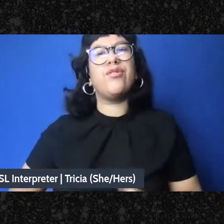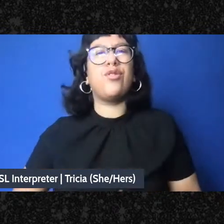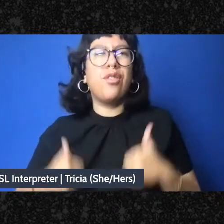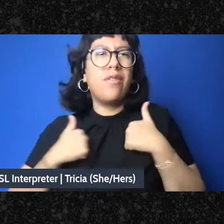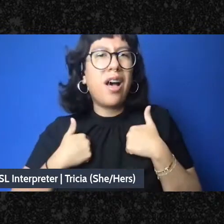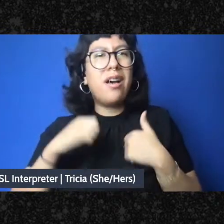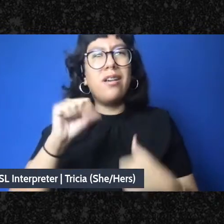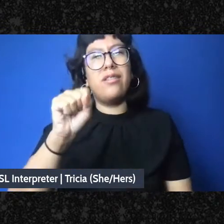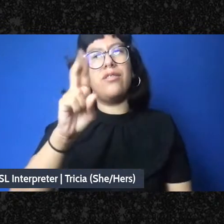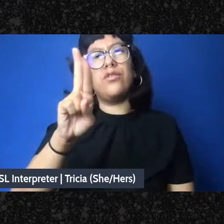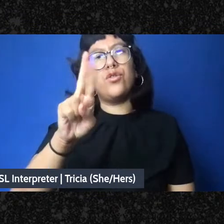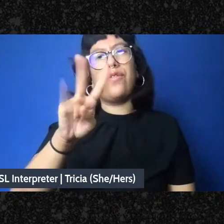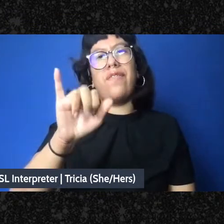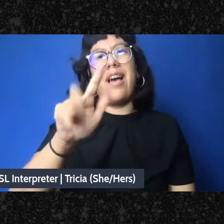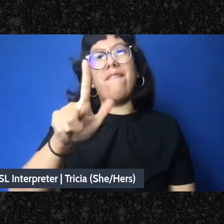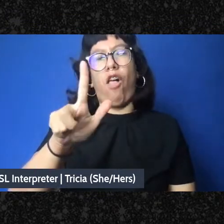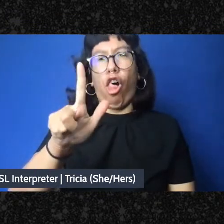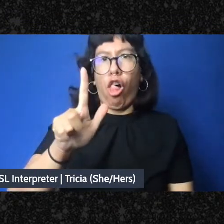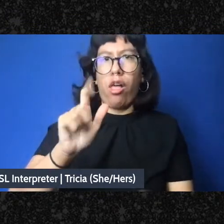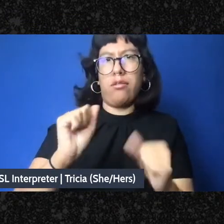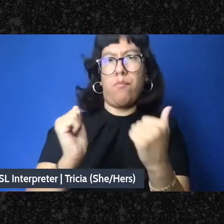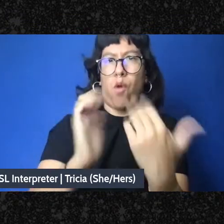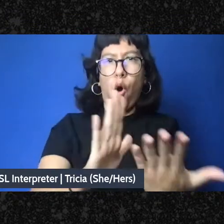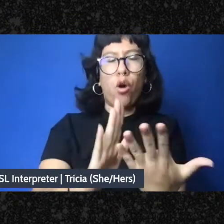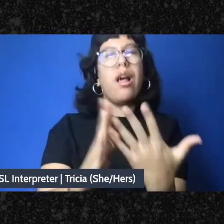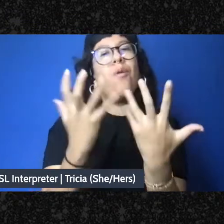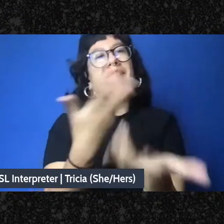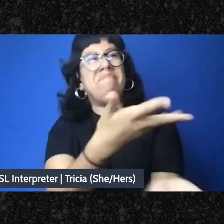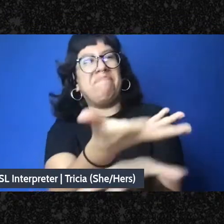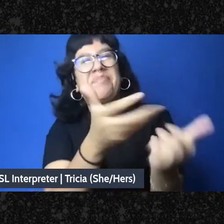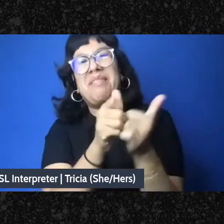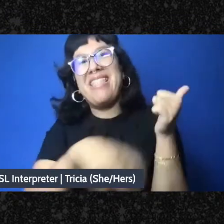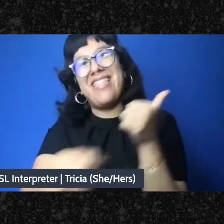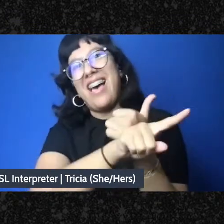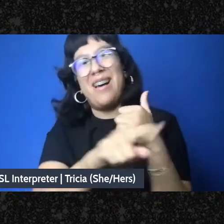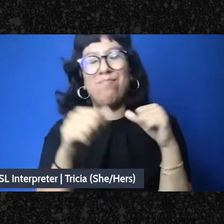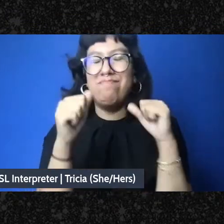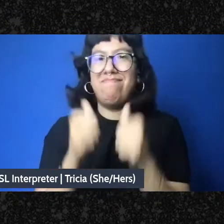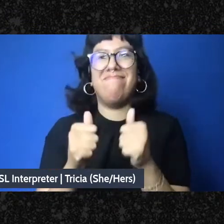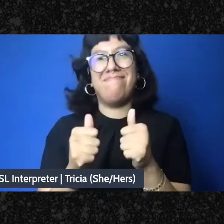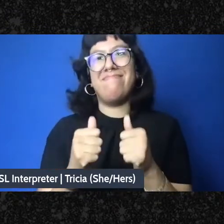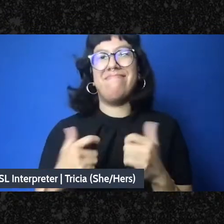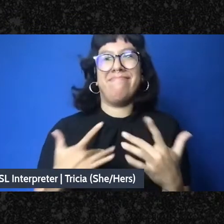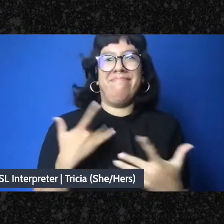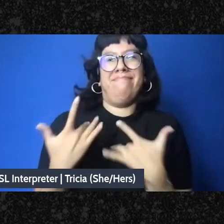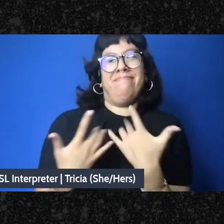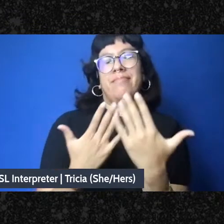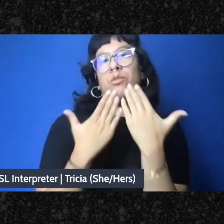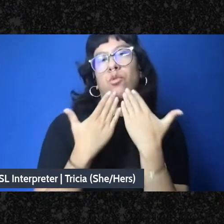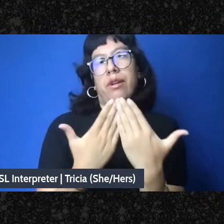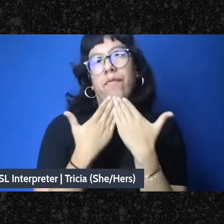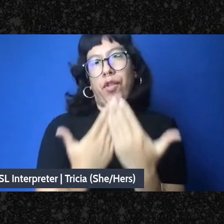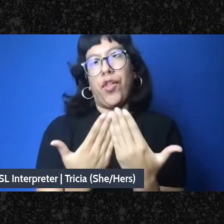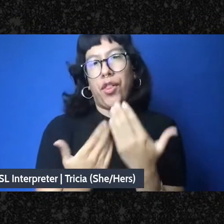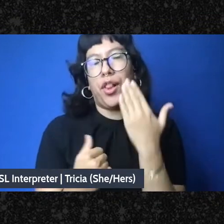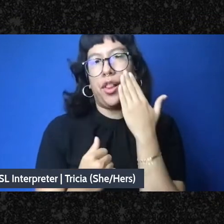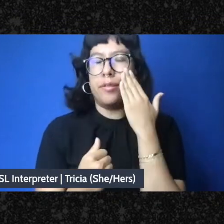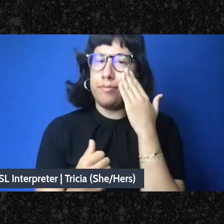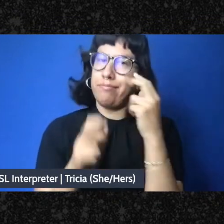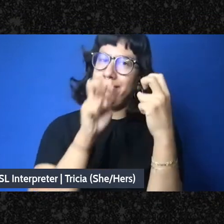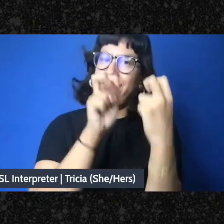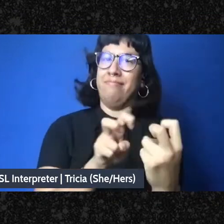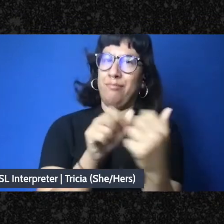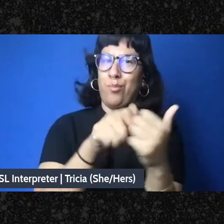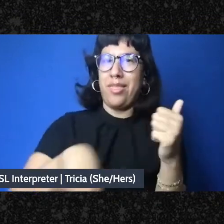I like want to be in the tangle of this conversation with these people very badly. So I'm super grateful that we get to be together.